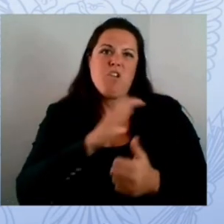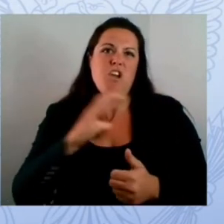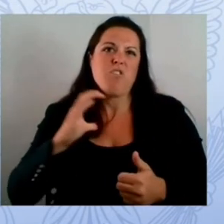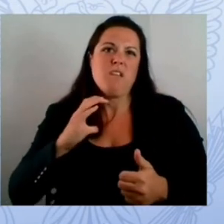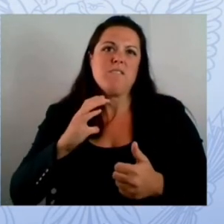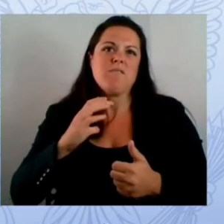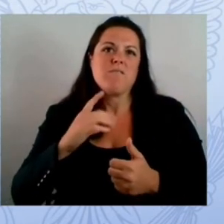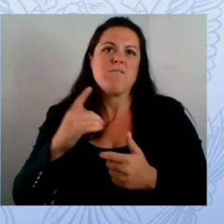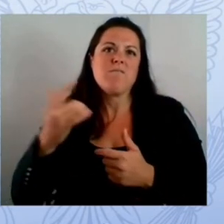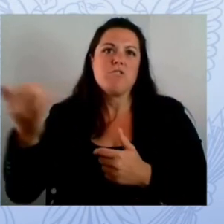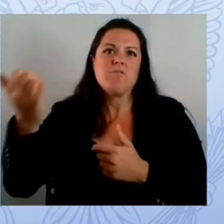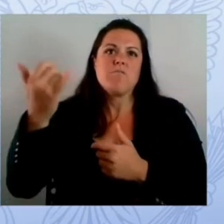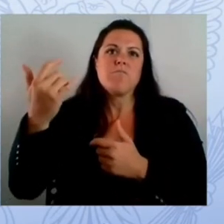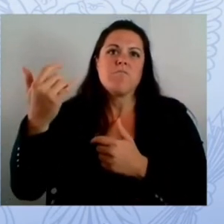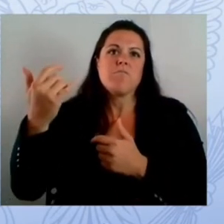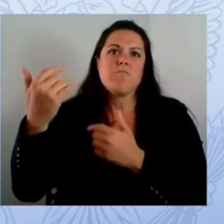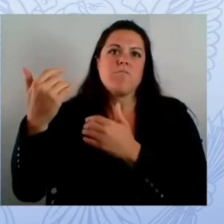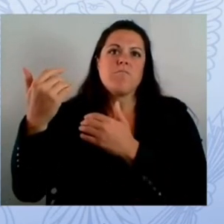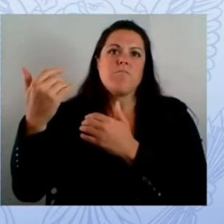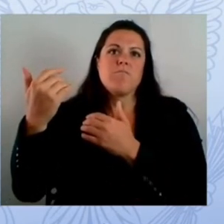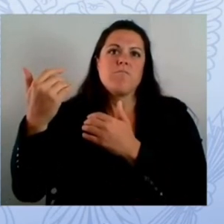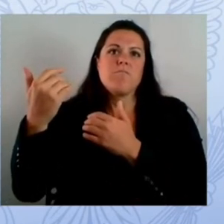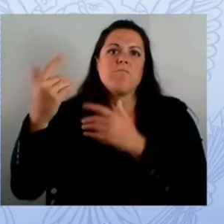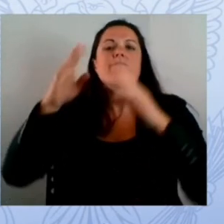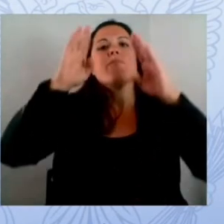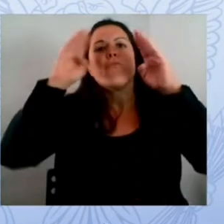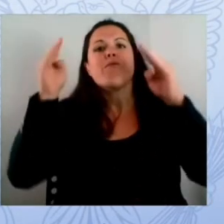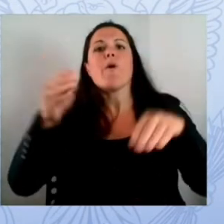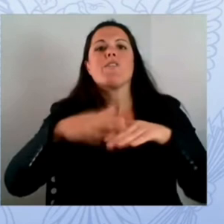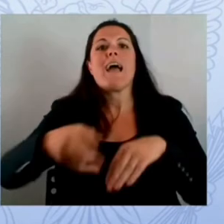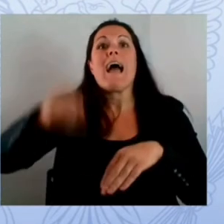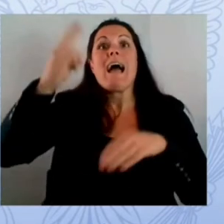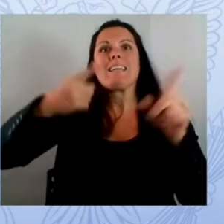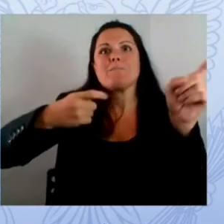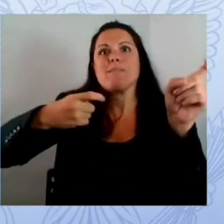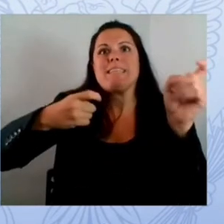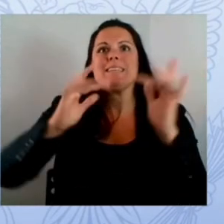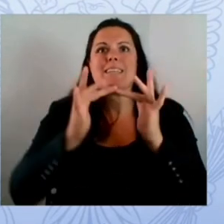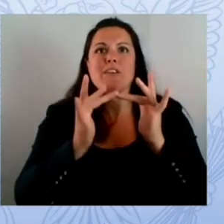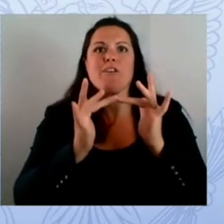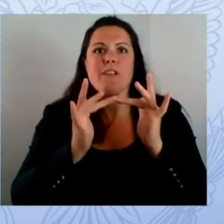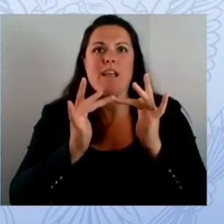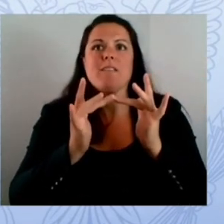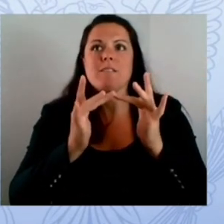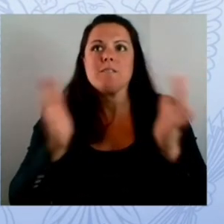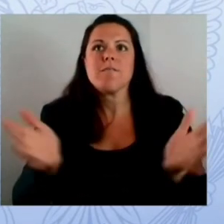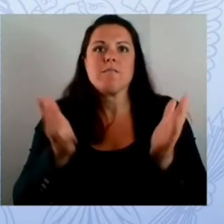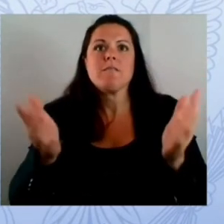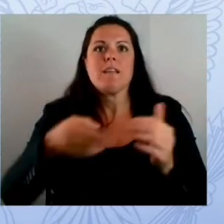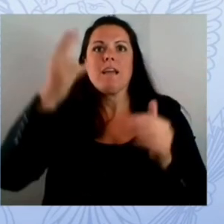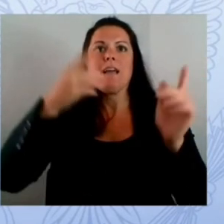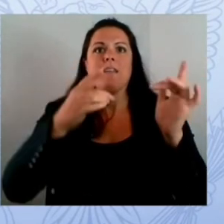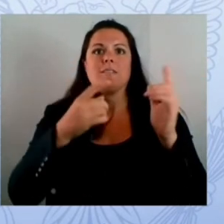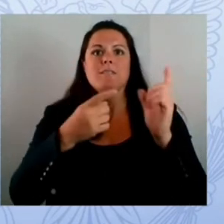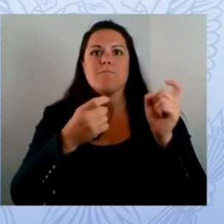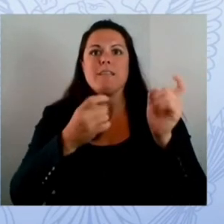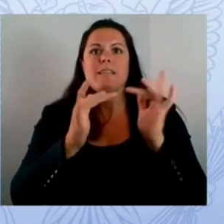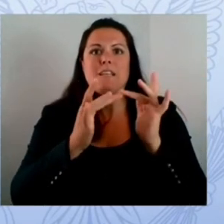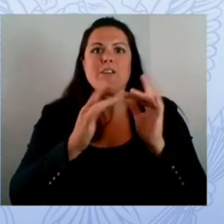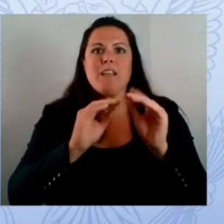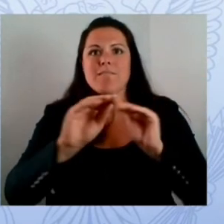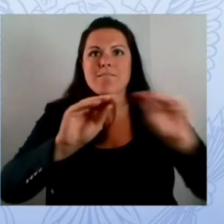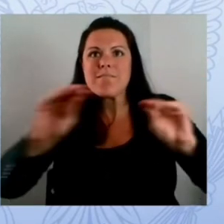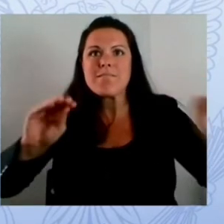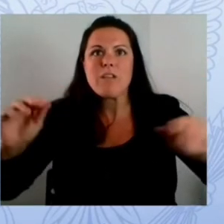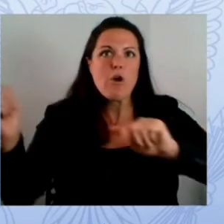and library in this country in the years since this program's been a quiet powerhouse it's supported broadband in schools and libraries across urban america rural